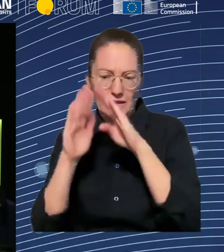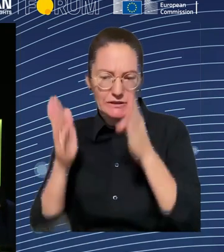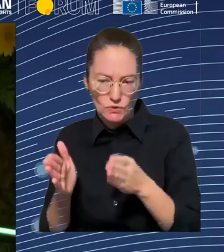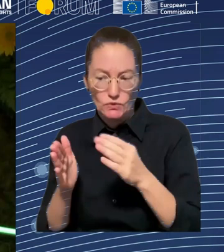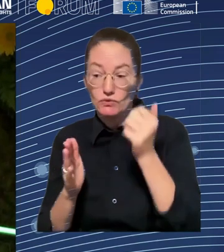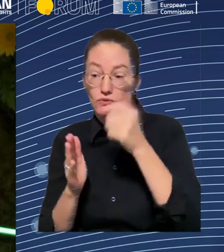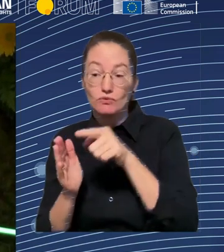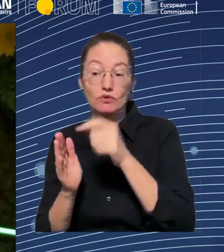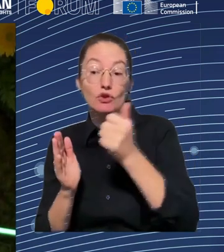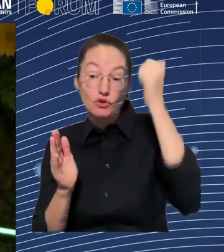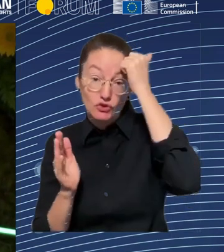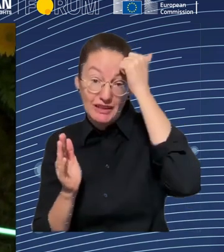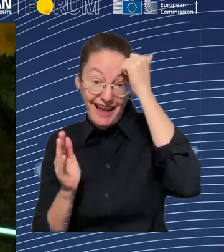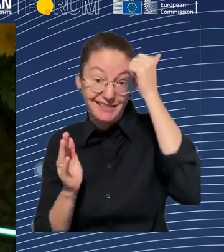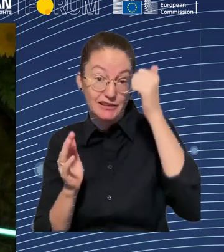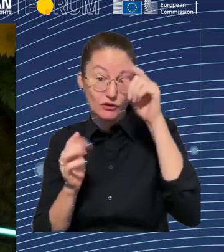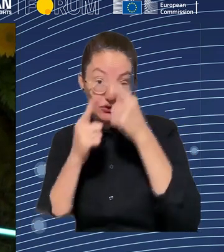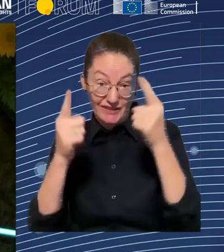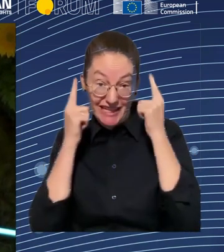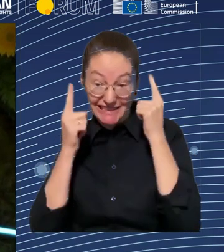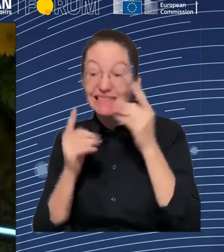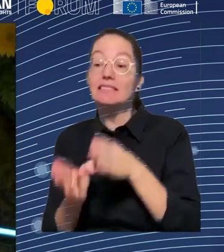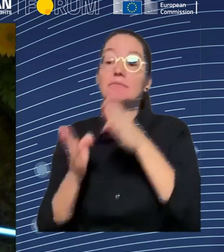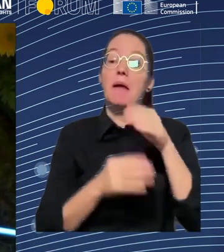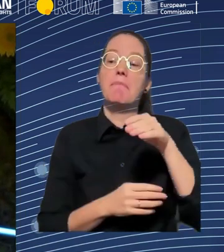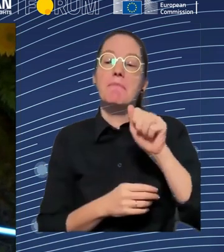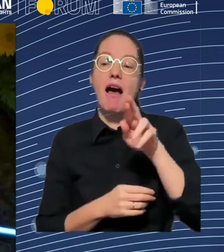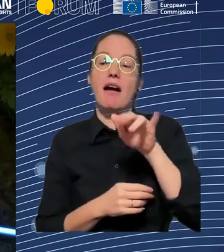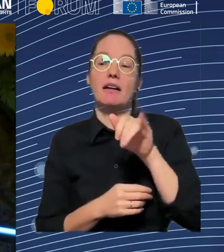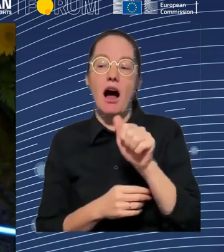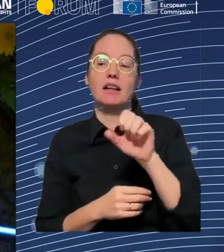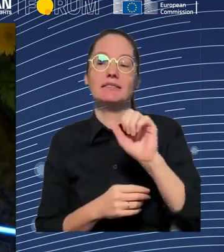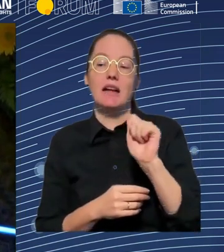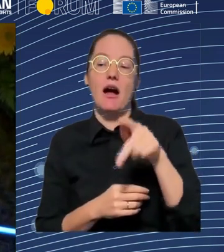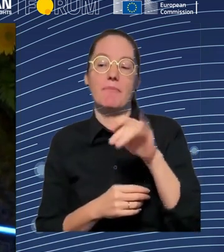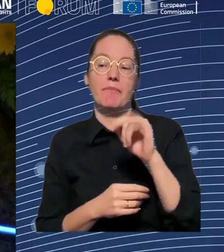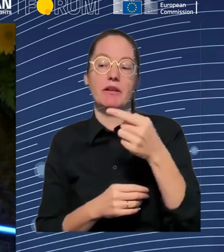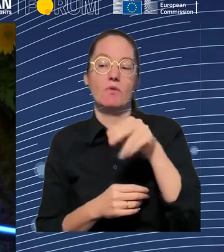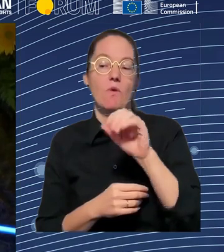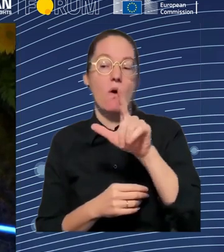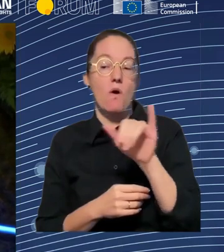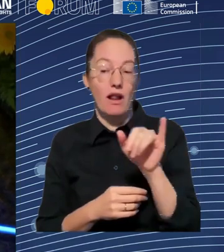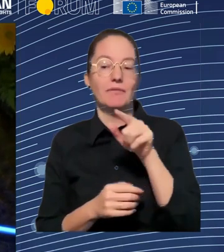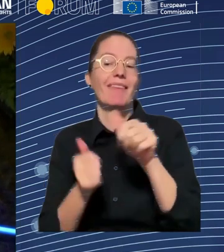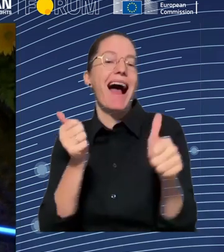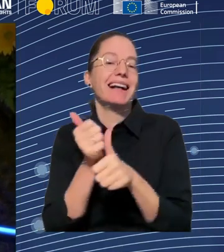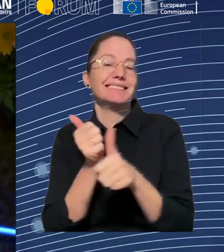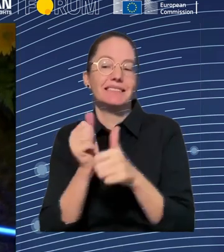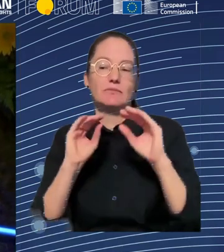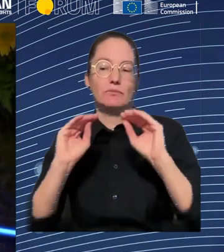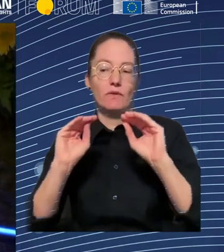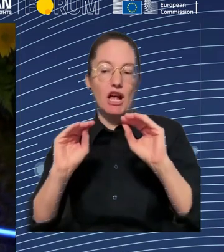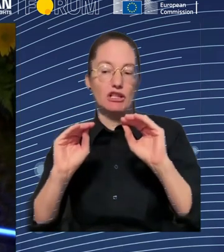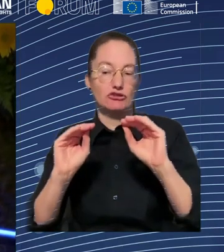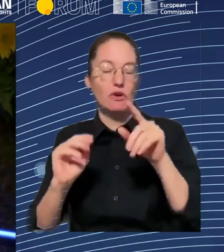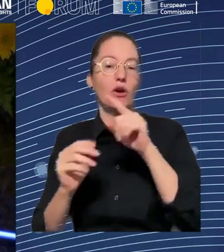have two rounds of short remarks by the speakers. In the first round, I will prompt the speakers to